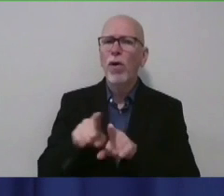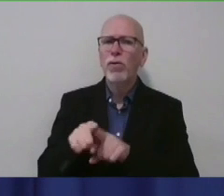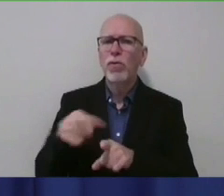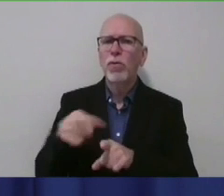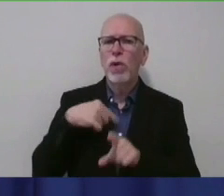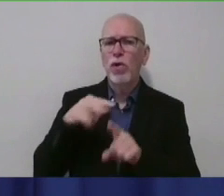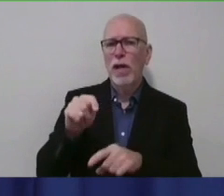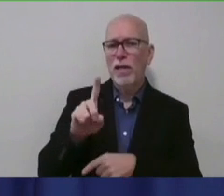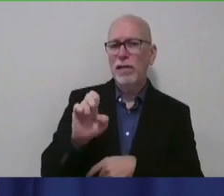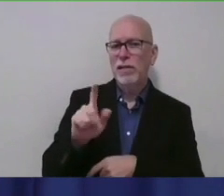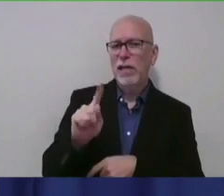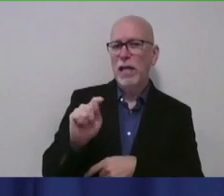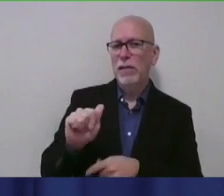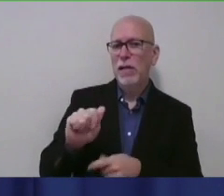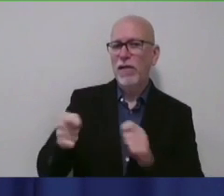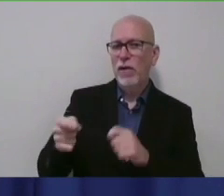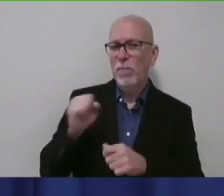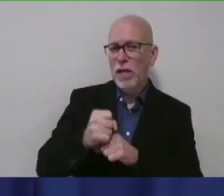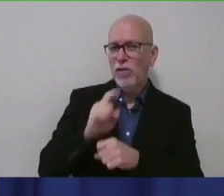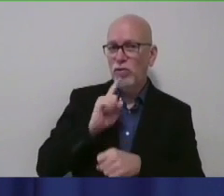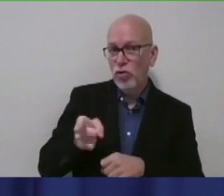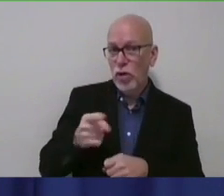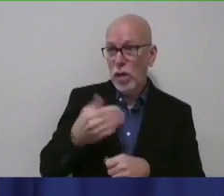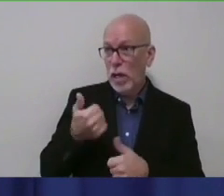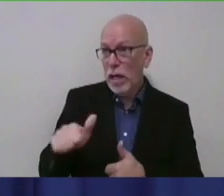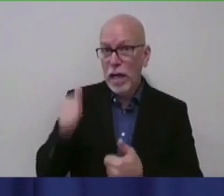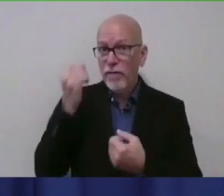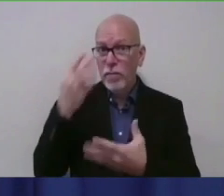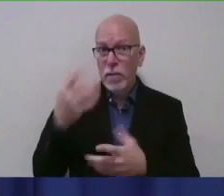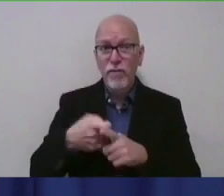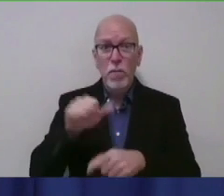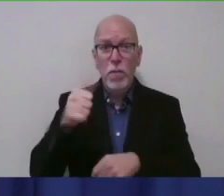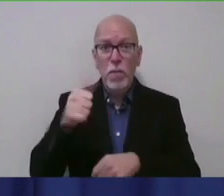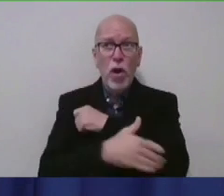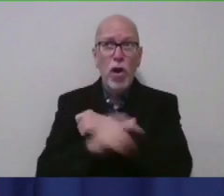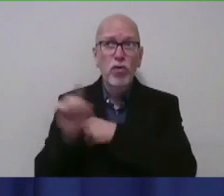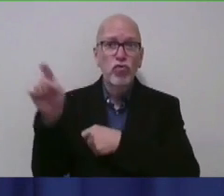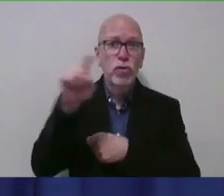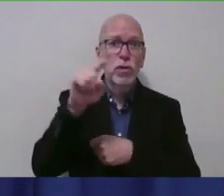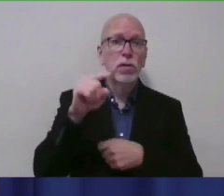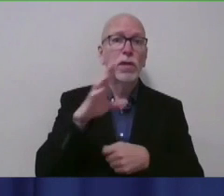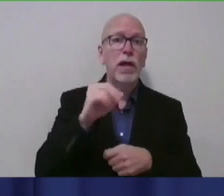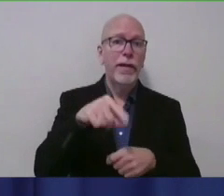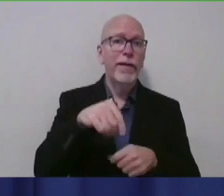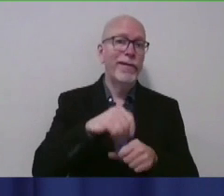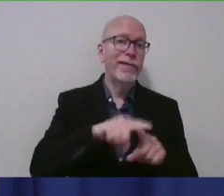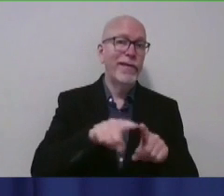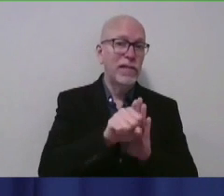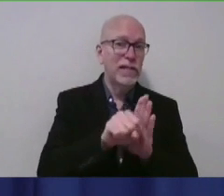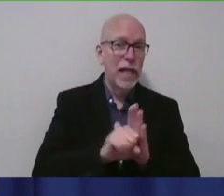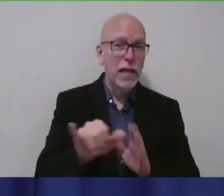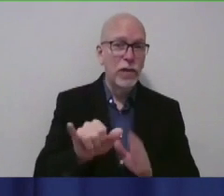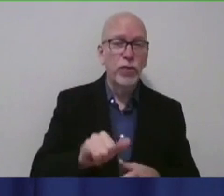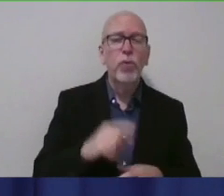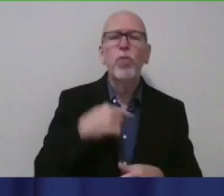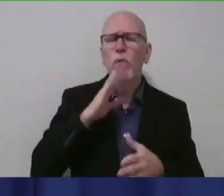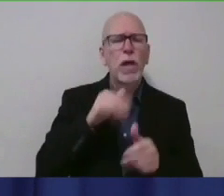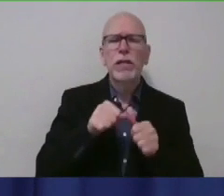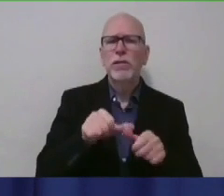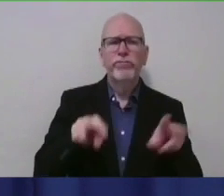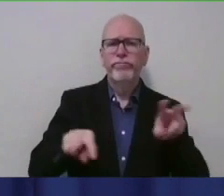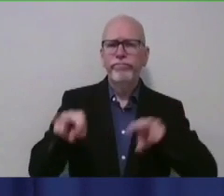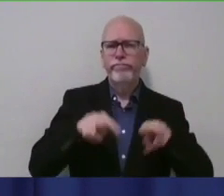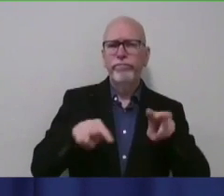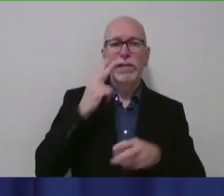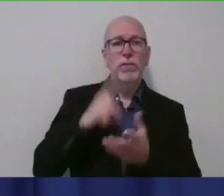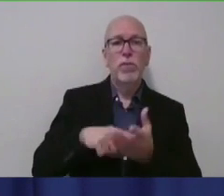variant and getting more information that's being reported out of different countries and, of course, will be reported across different states. So, we'll continue to follow what the CDC